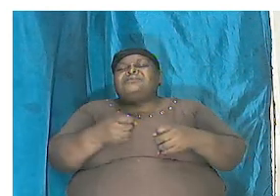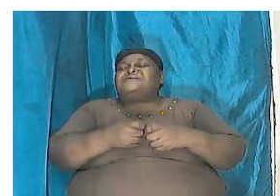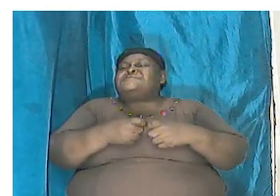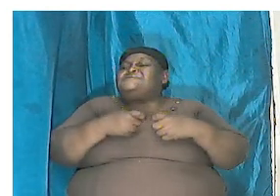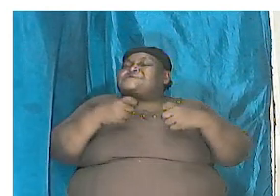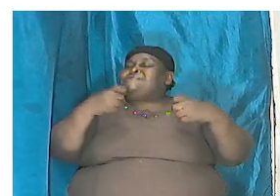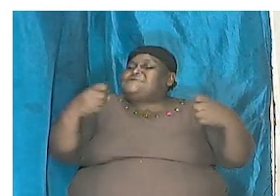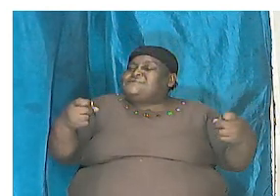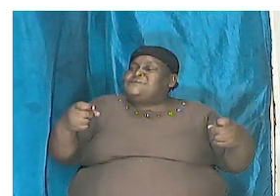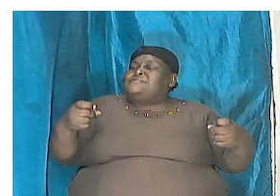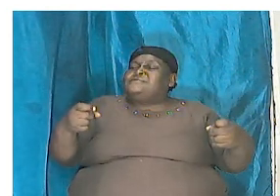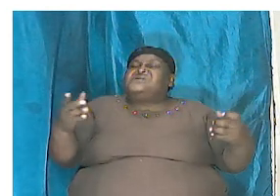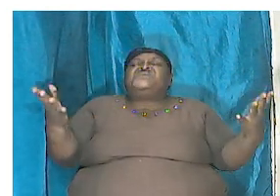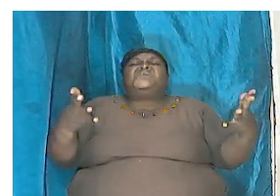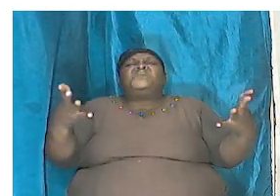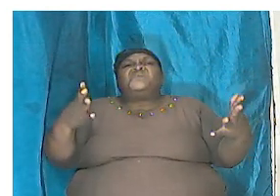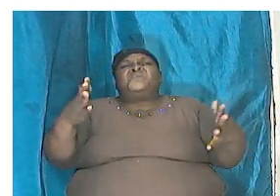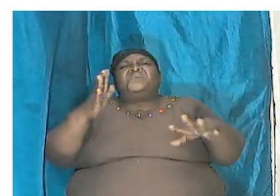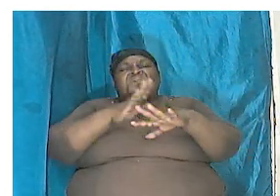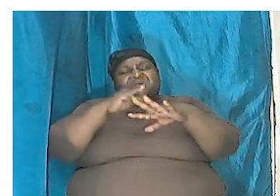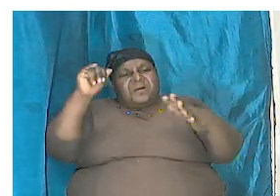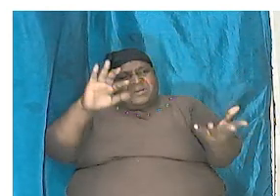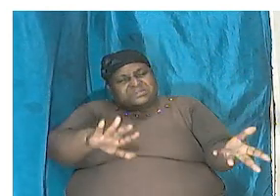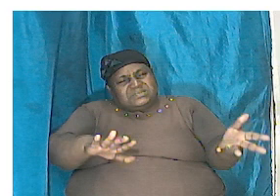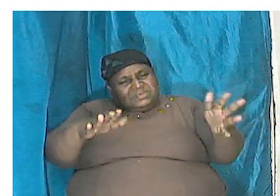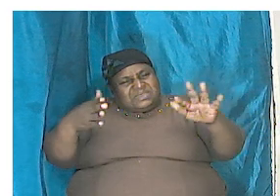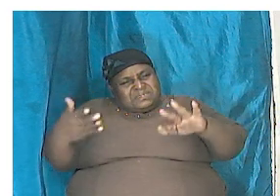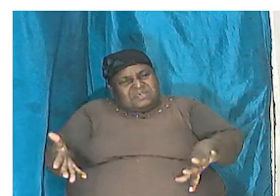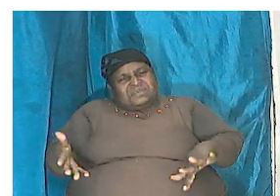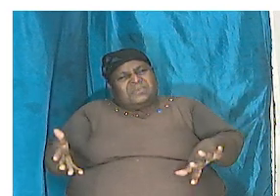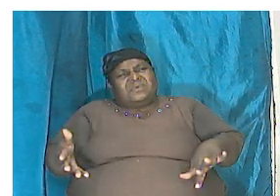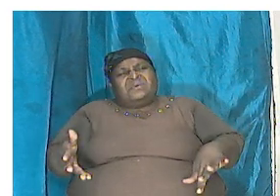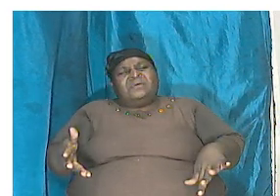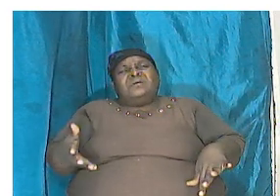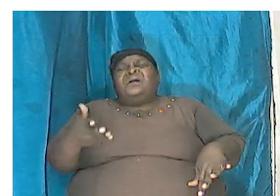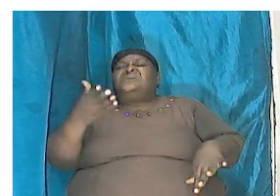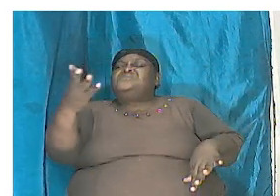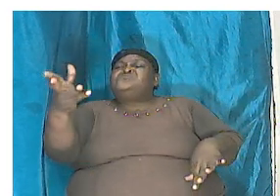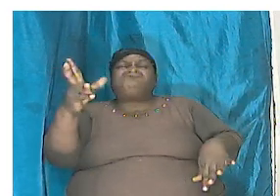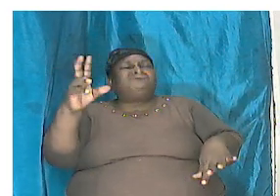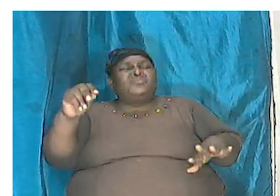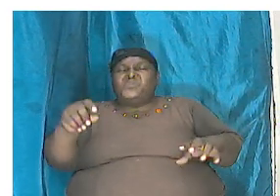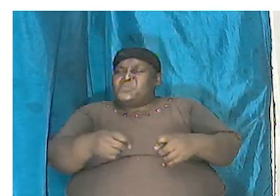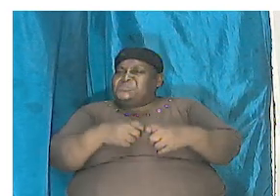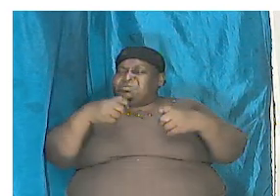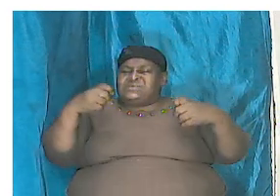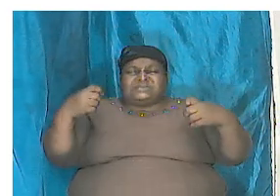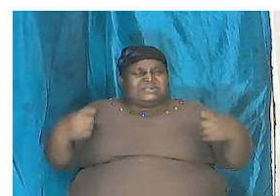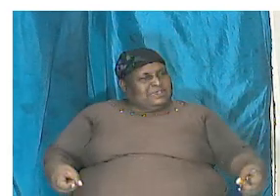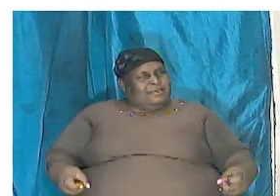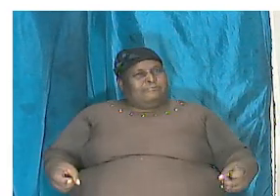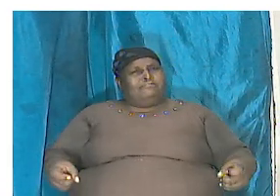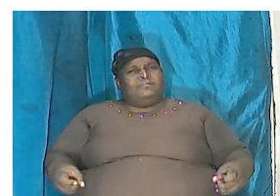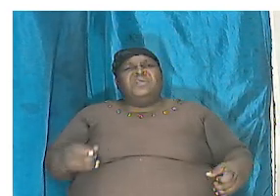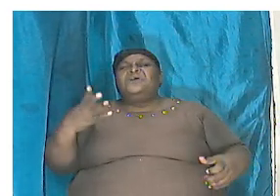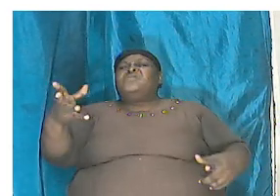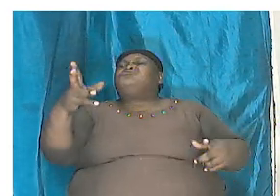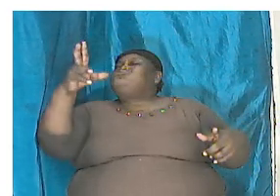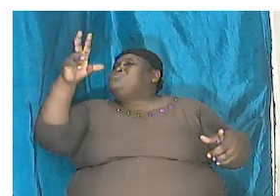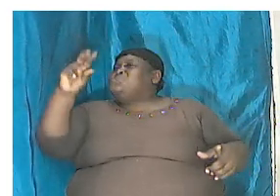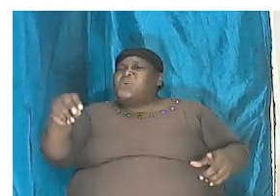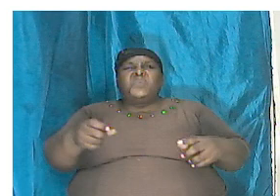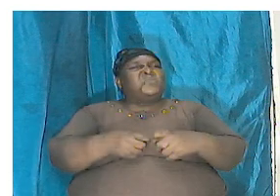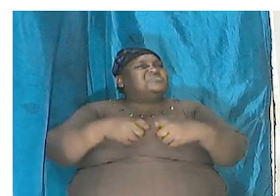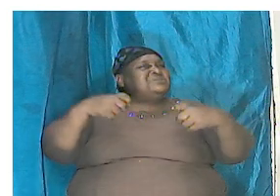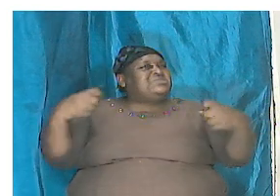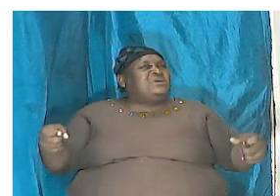what caused death and there was no sin there was no sin